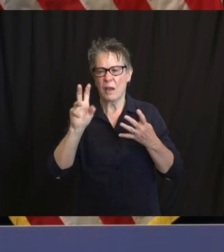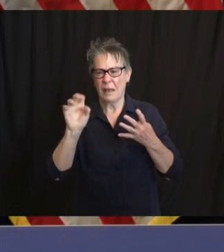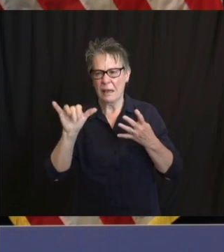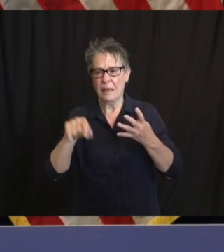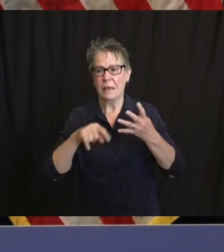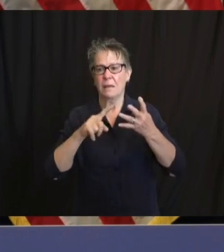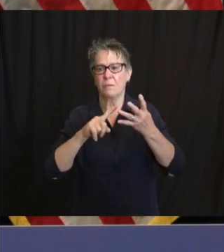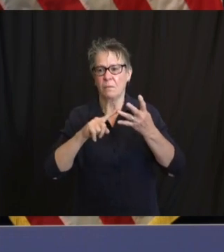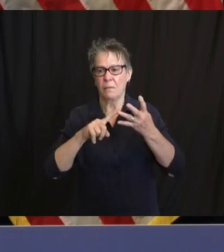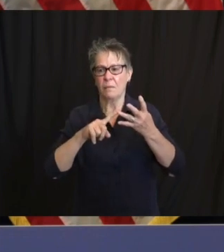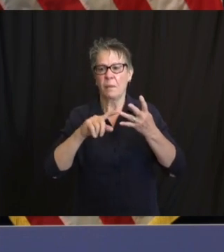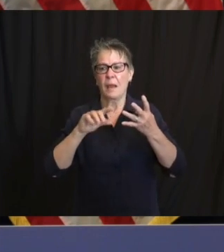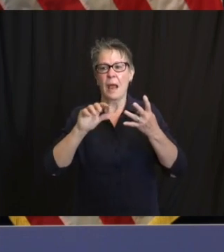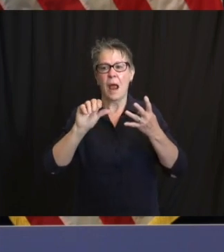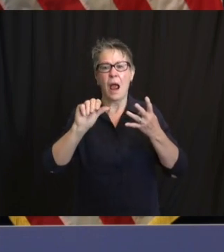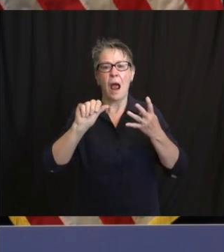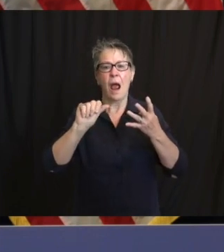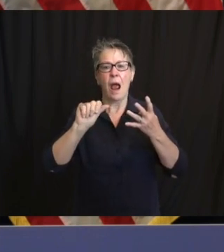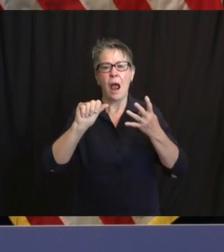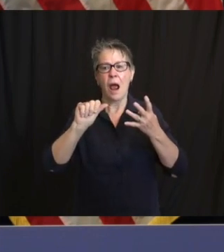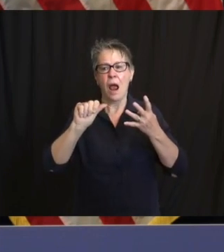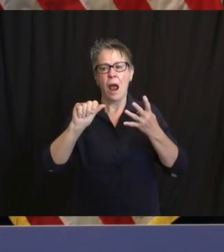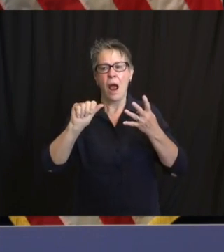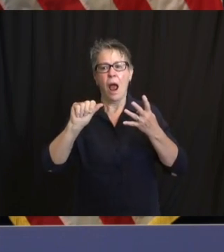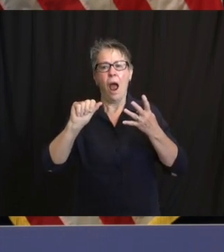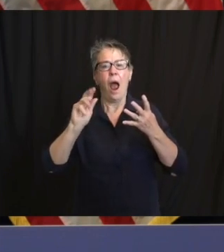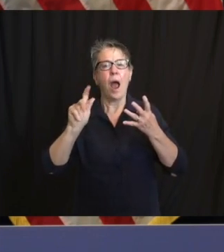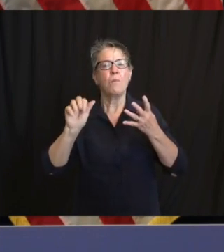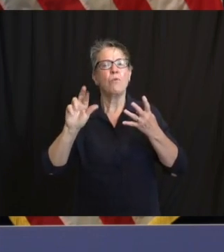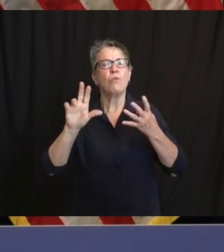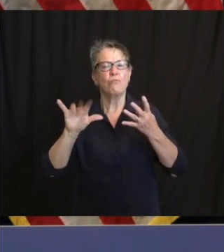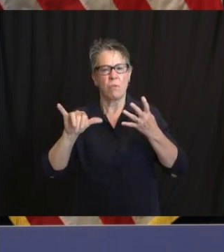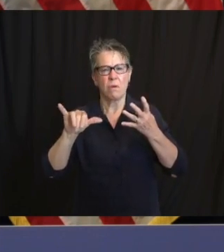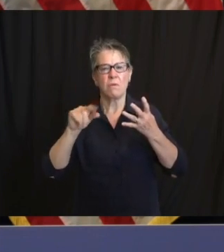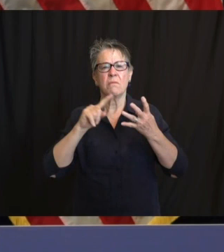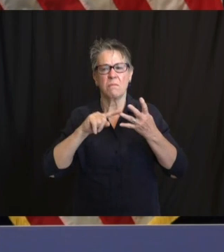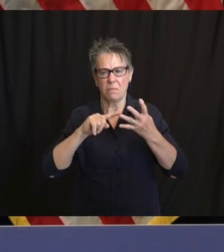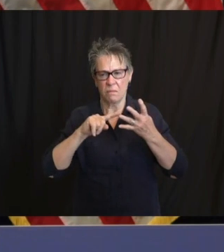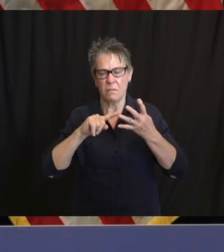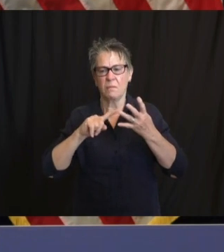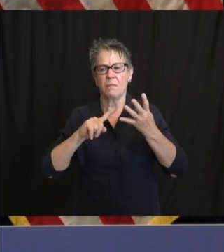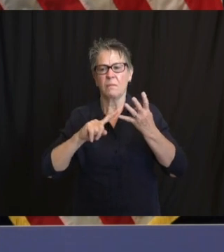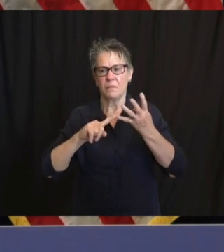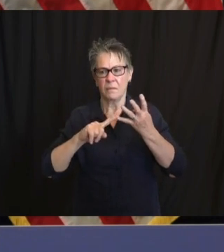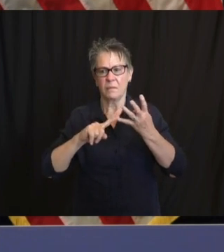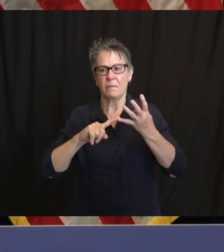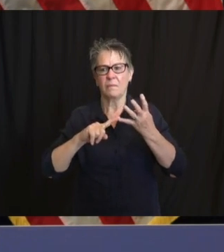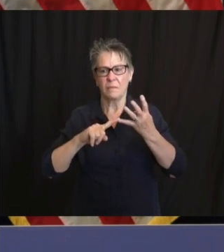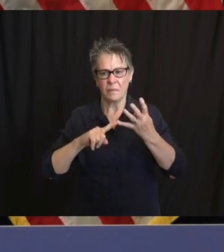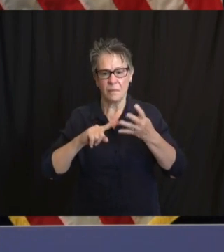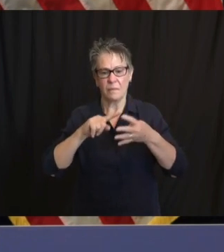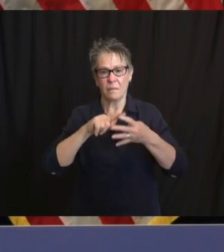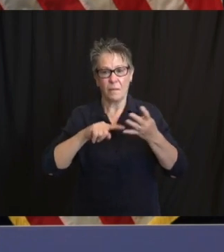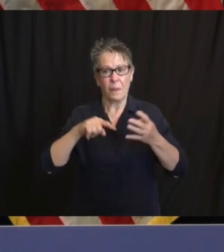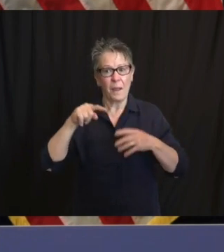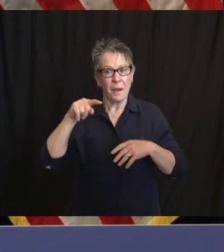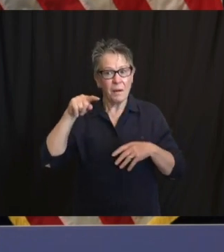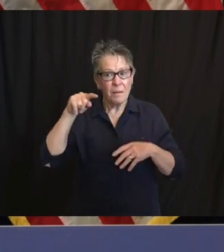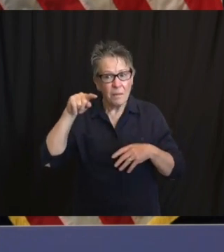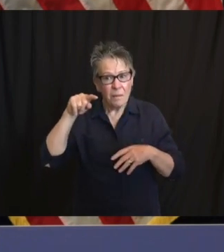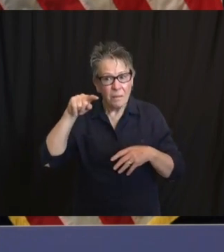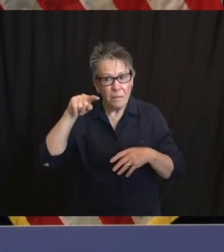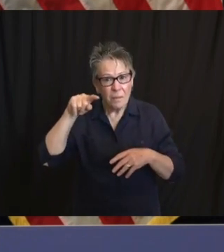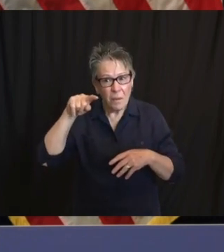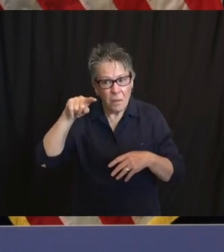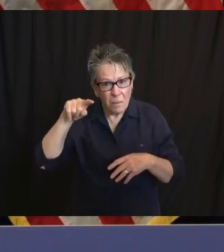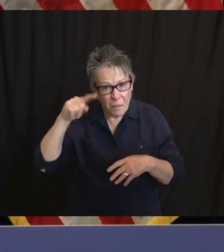So too must these words, Black Lives Matter. The fact that so many